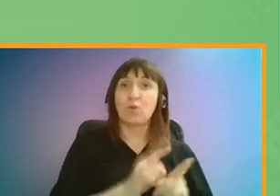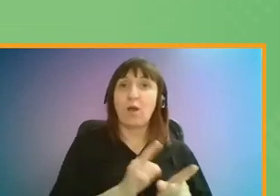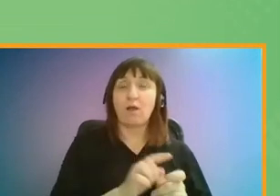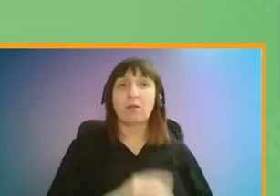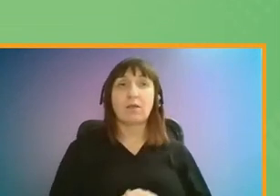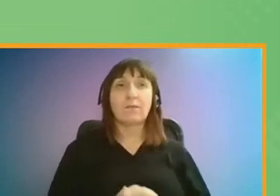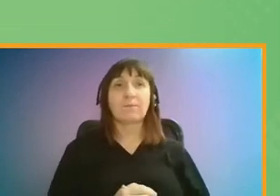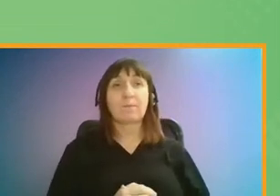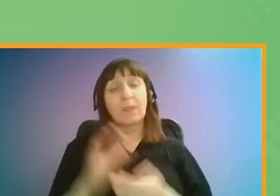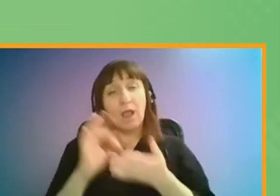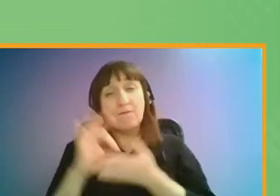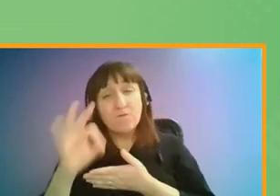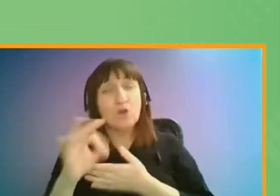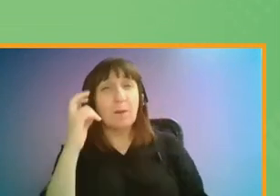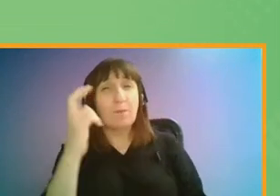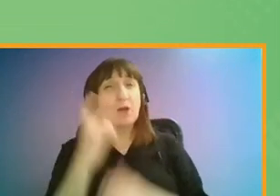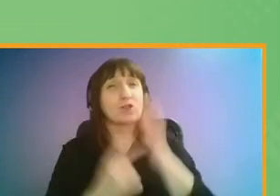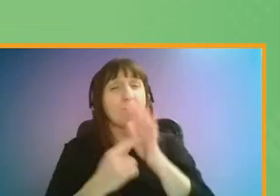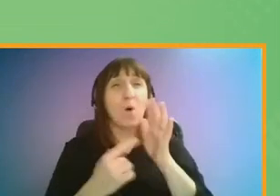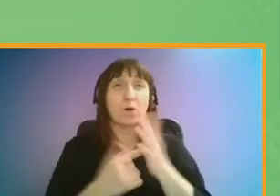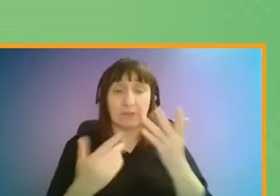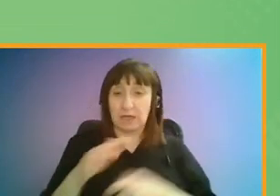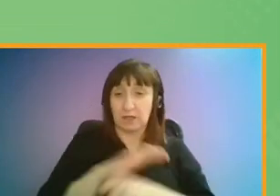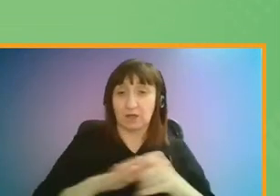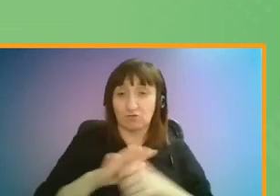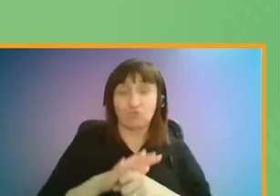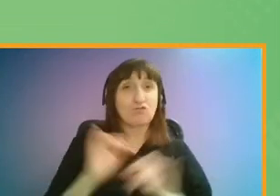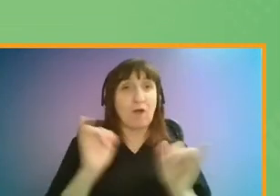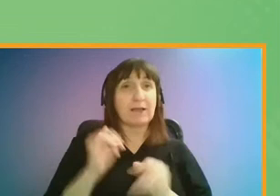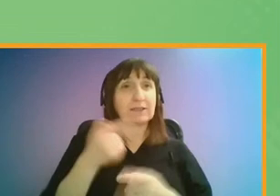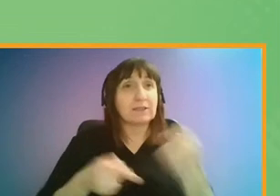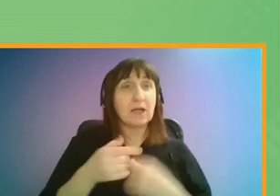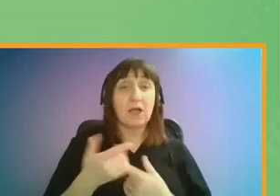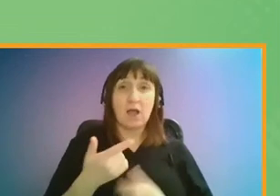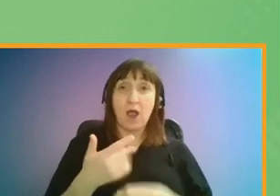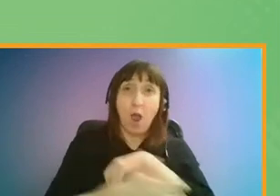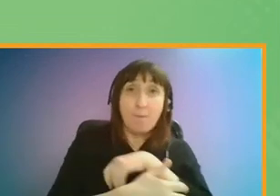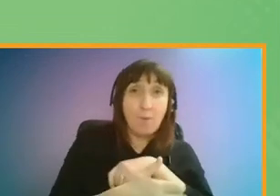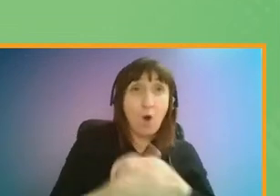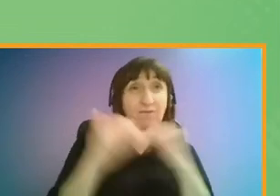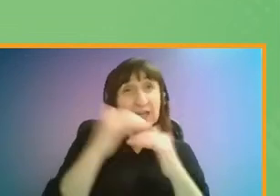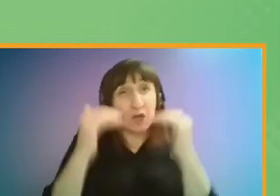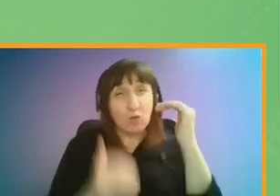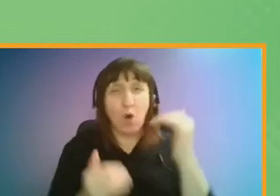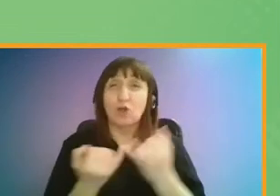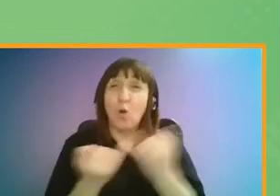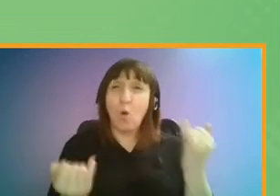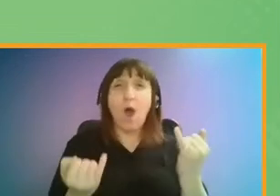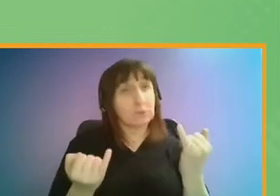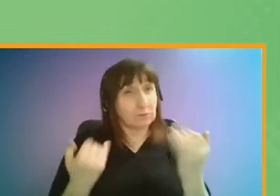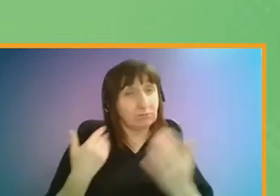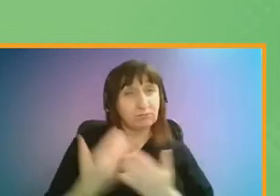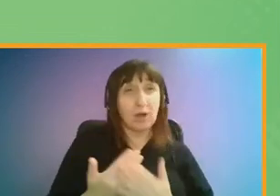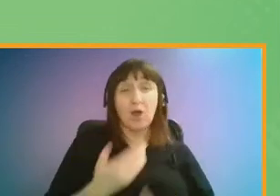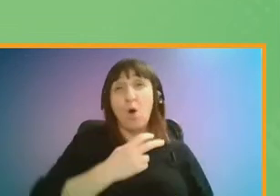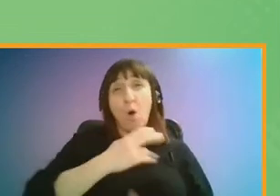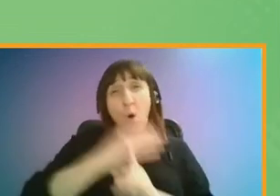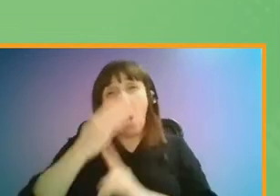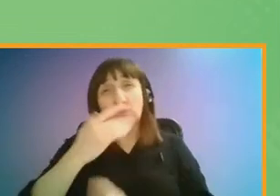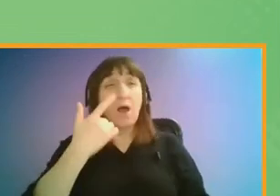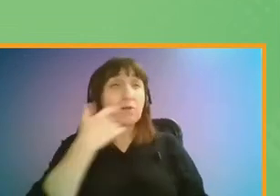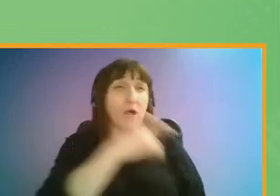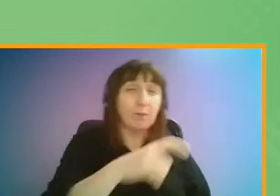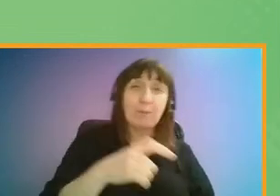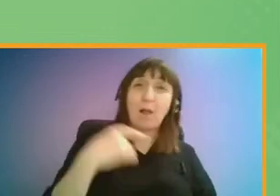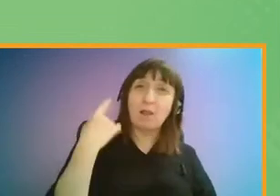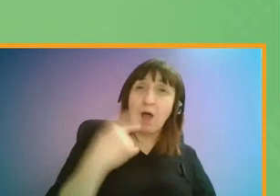Affordability of the bus is even more important in the current economic crisis. Poverty and inequality have worsened during the pandemic with older and younger Londoners